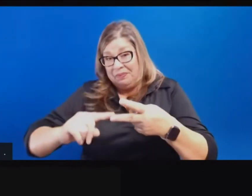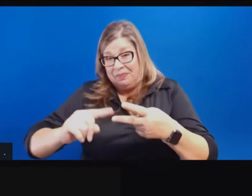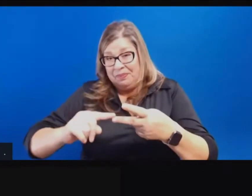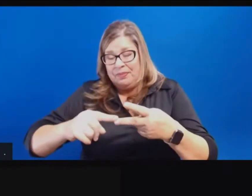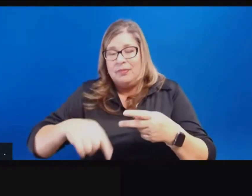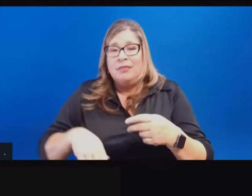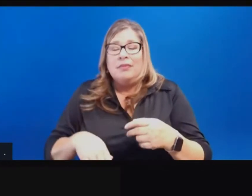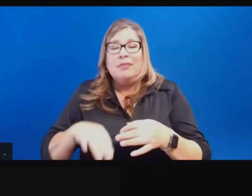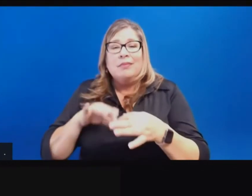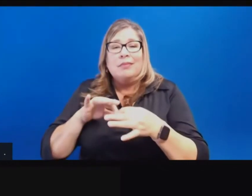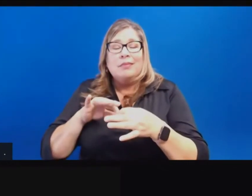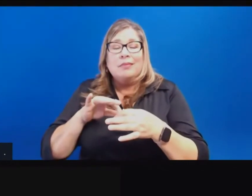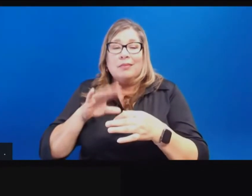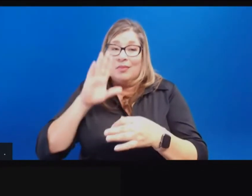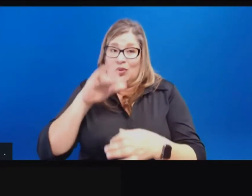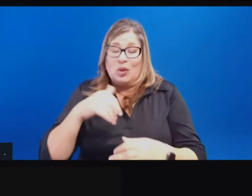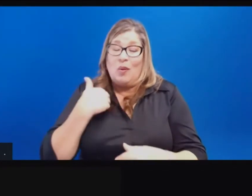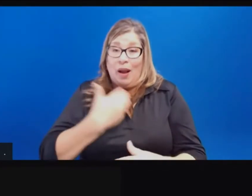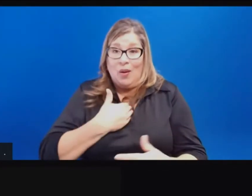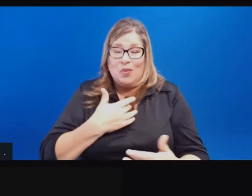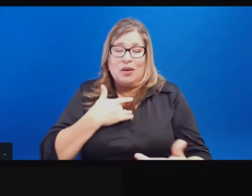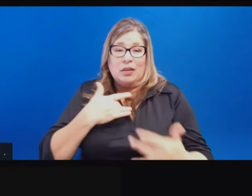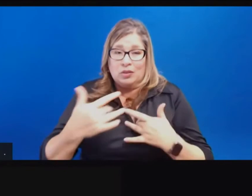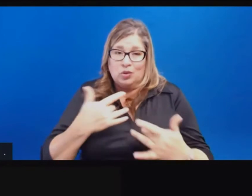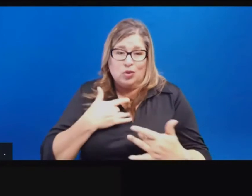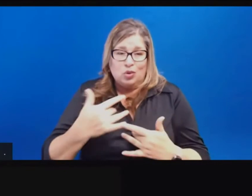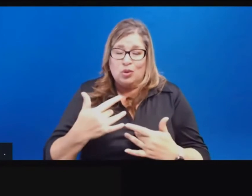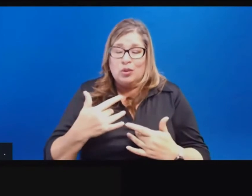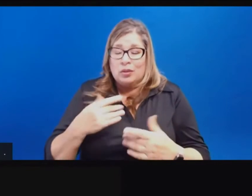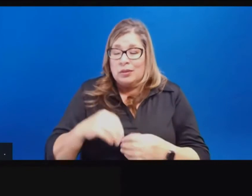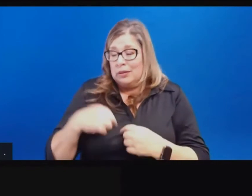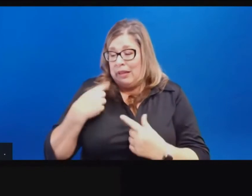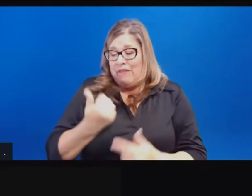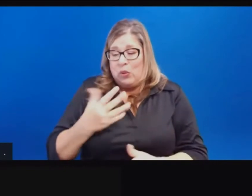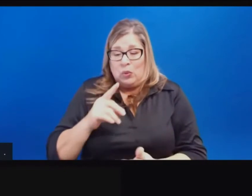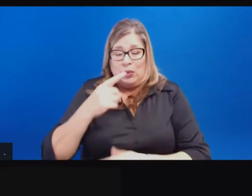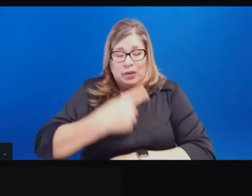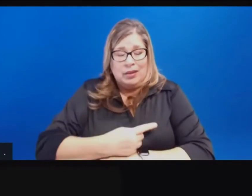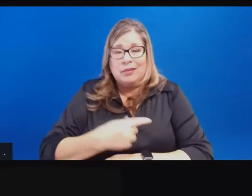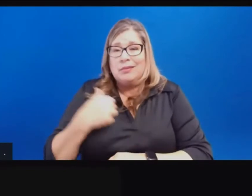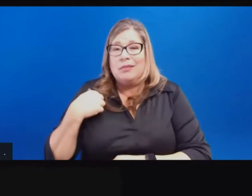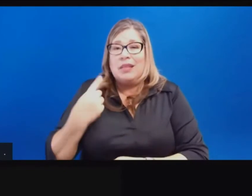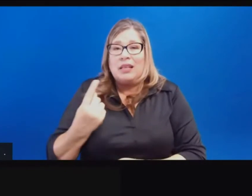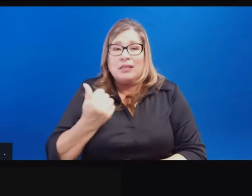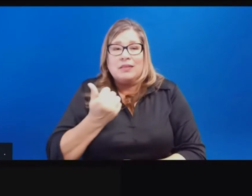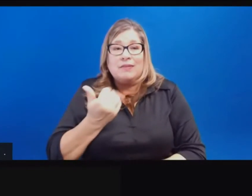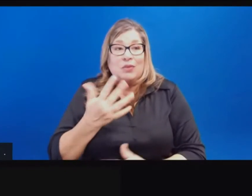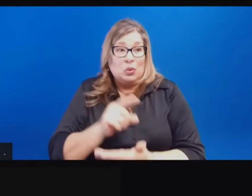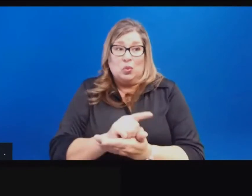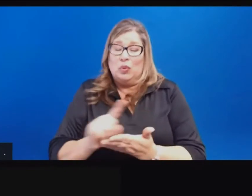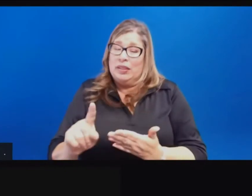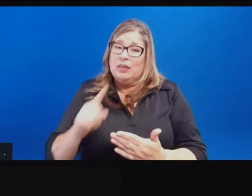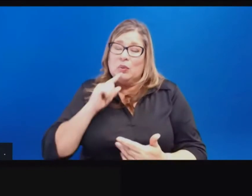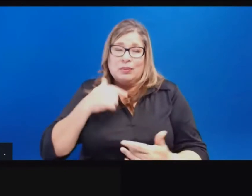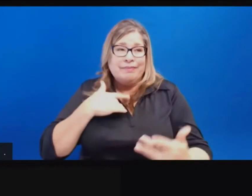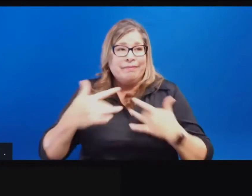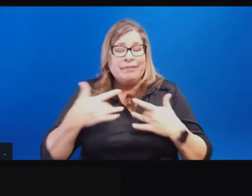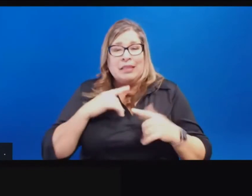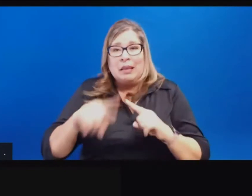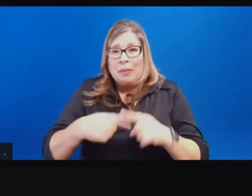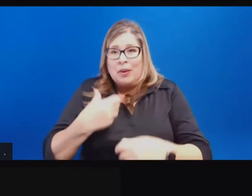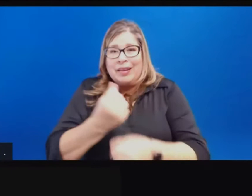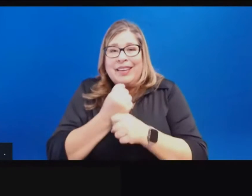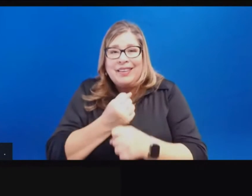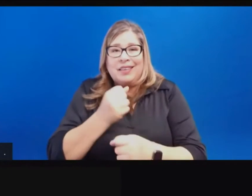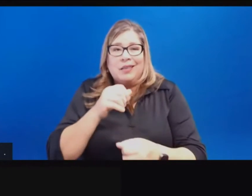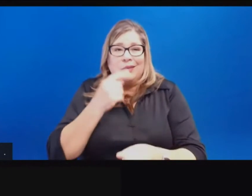has been over the last many days, and frankly, couple of weeks is the stability of the data on the projections, making sure